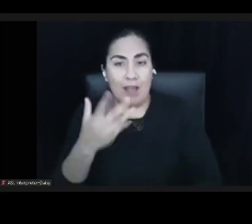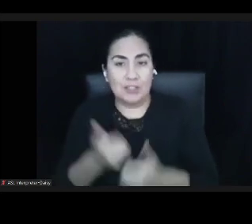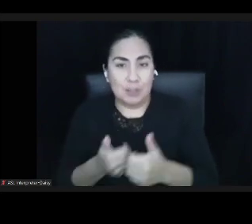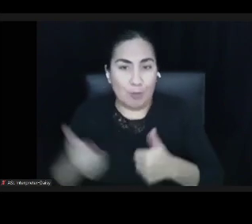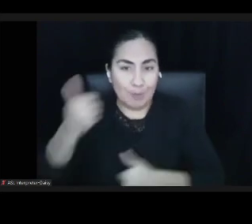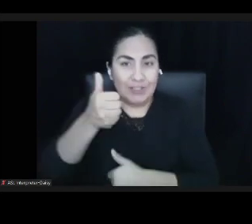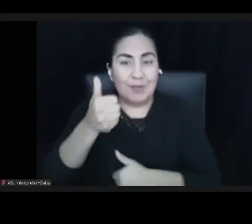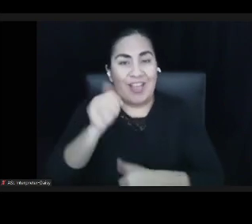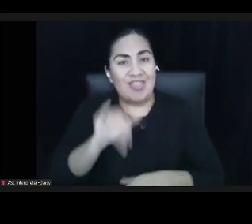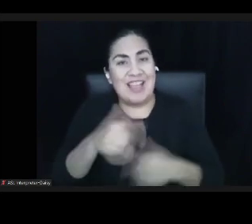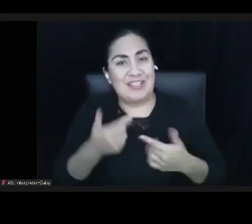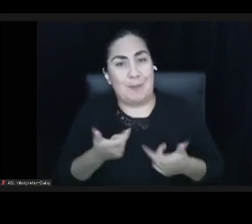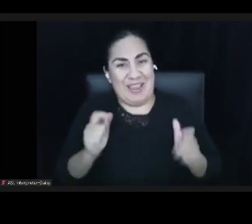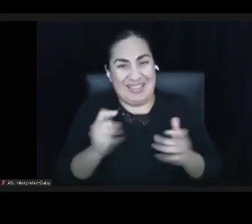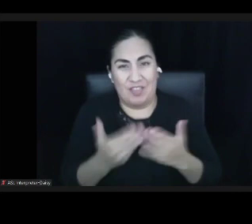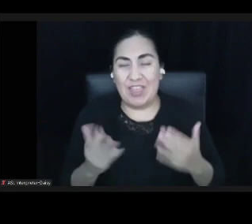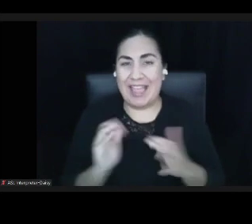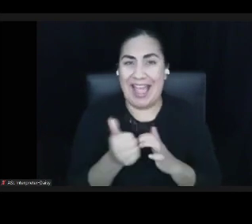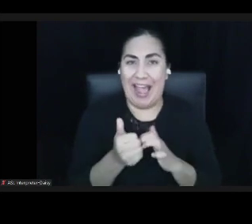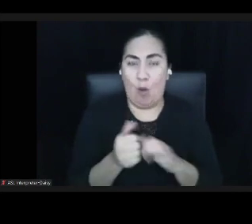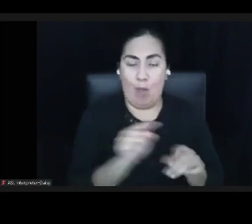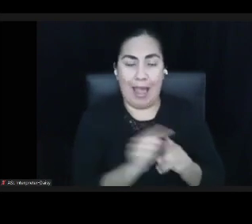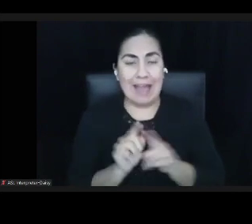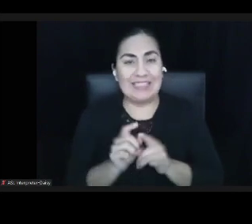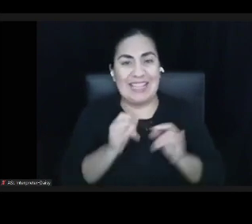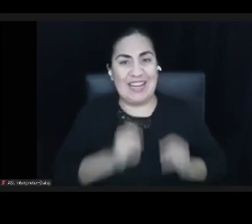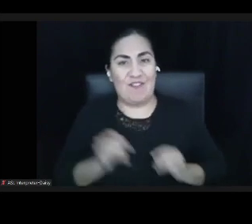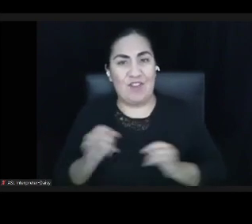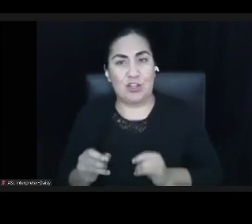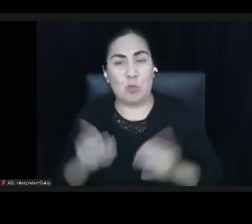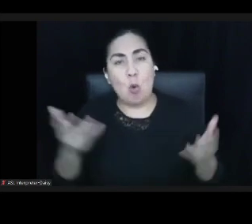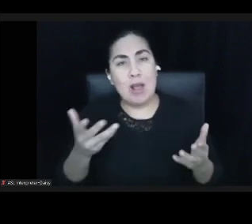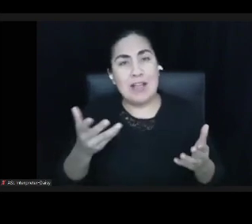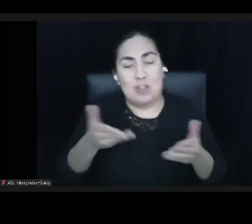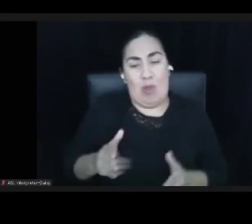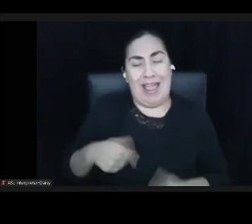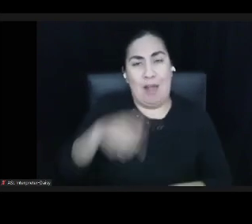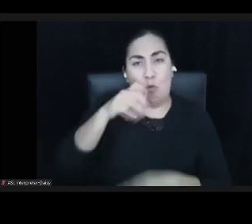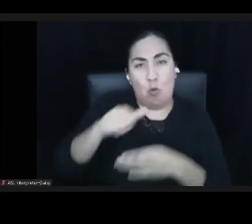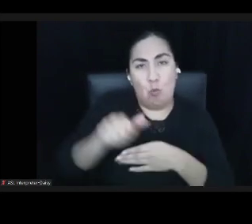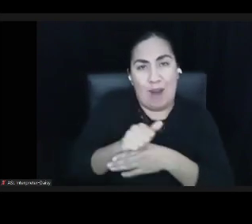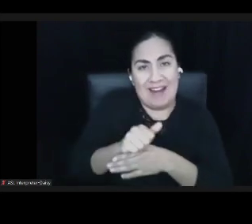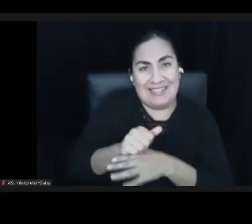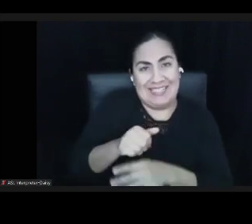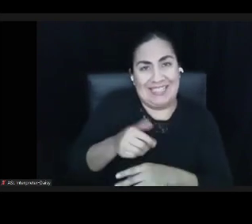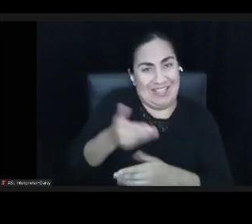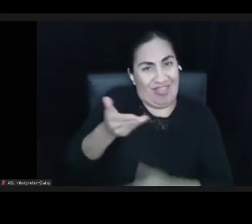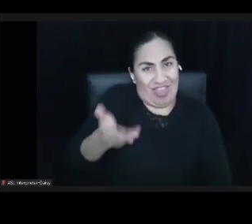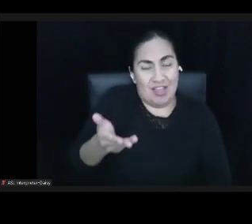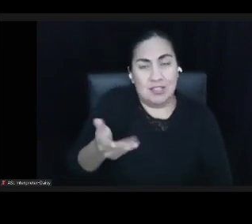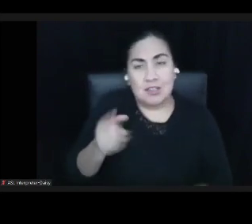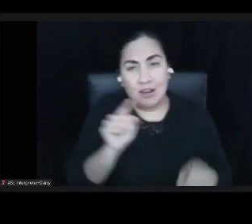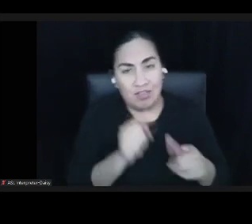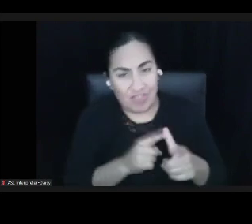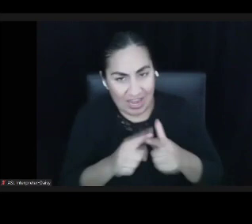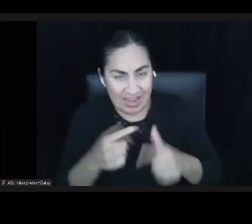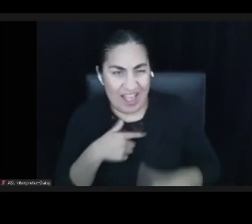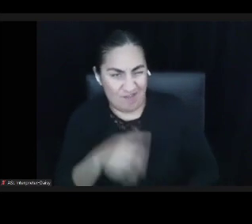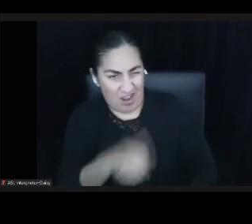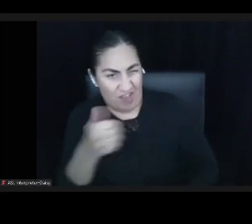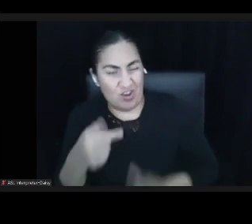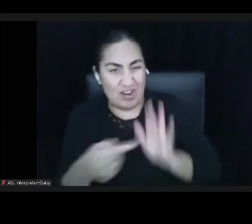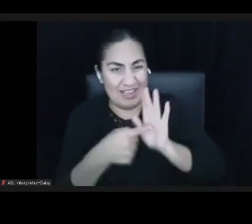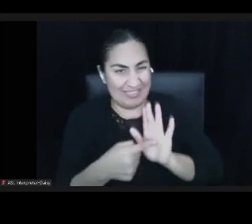good I get as an individual, what is the way that I'm going to practice this? And so then I have some other examples here around